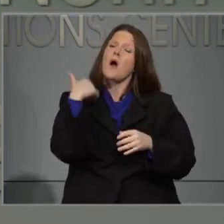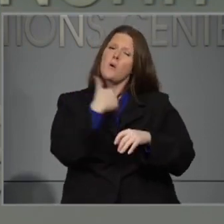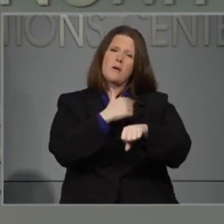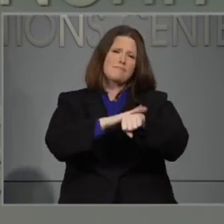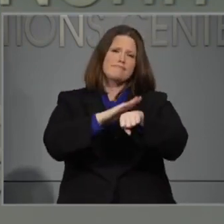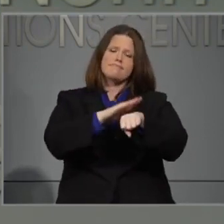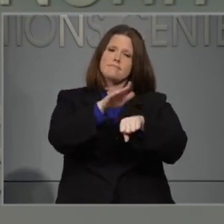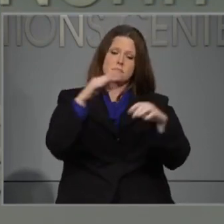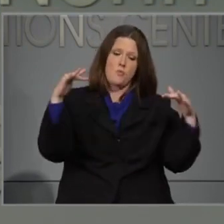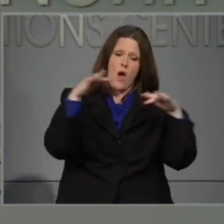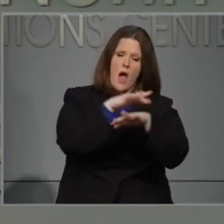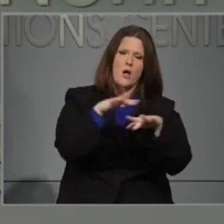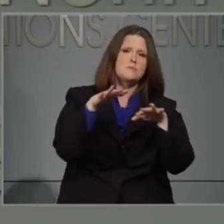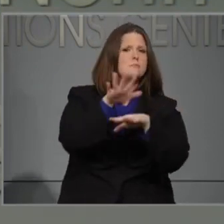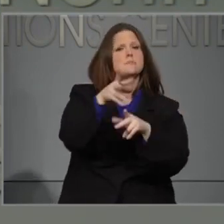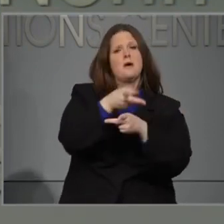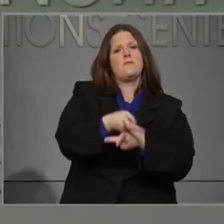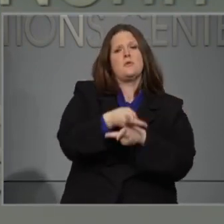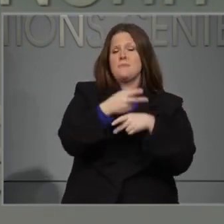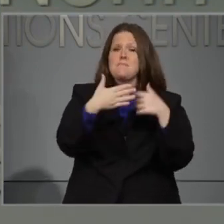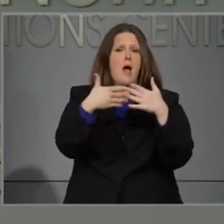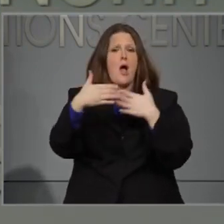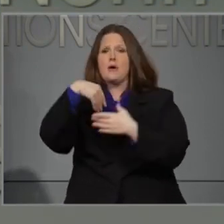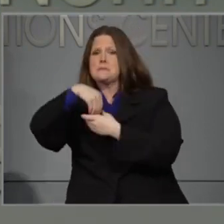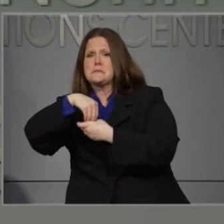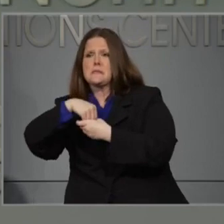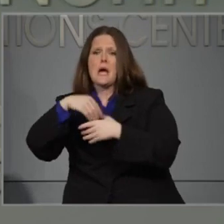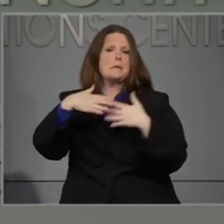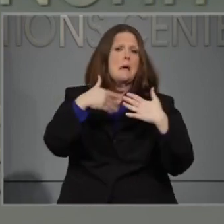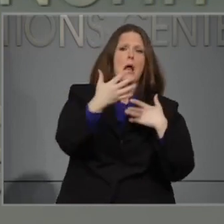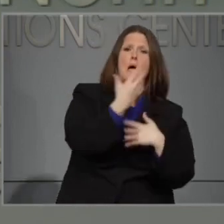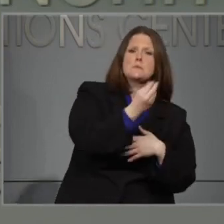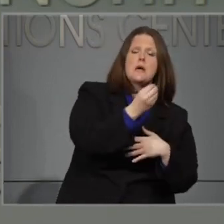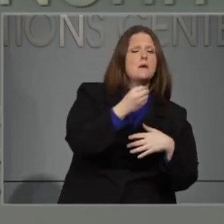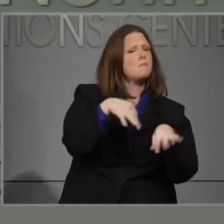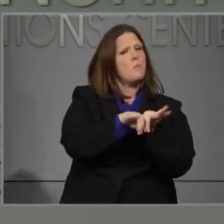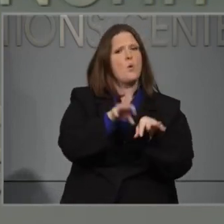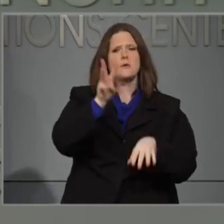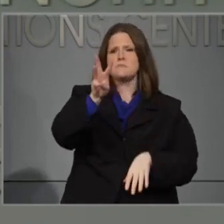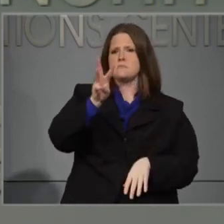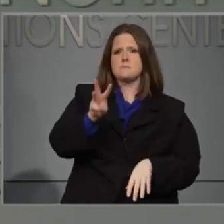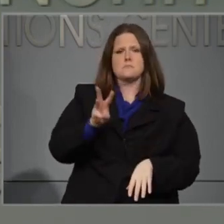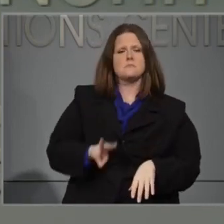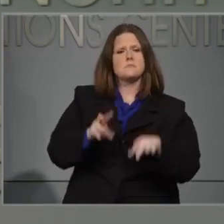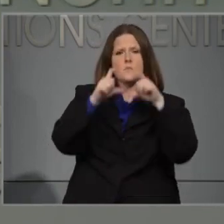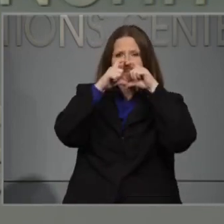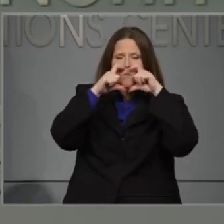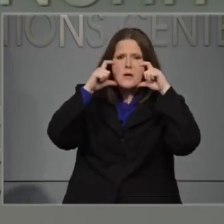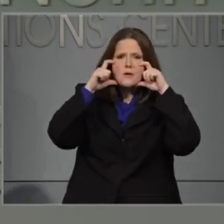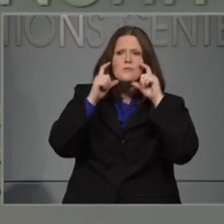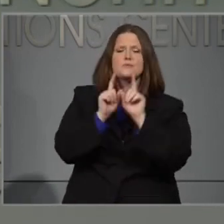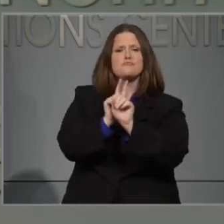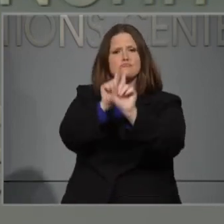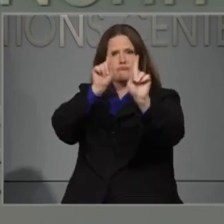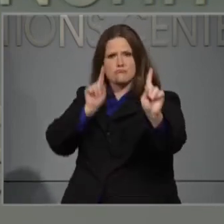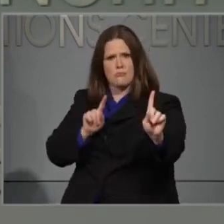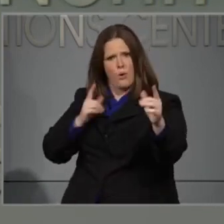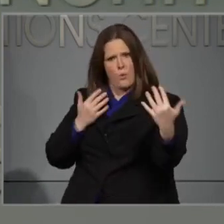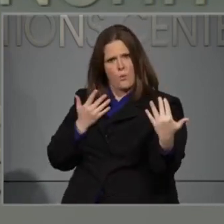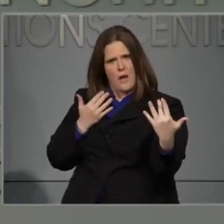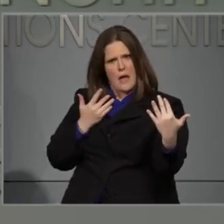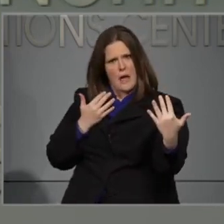whether it's inside or outside, perform the three Ws, wear a cloth face covering, wait six feet apart,